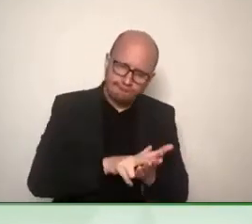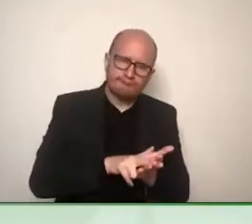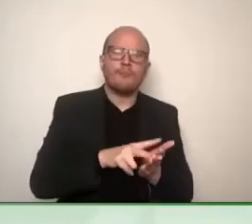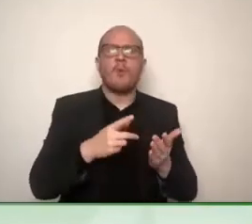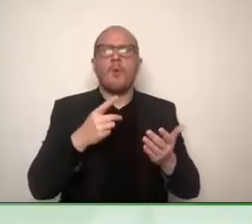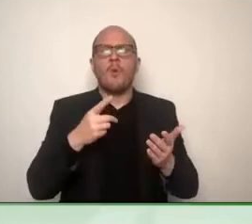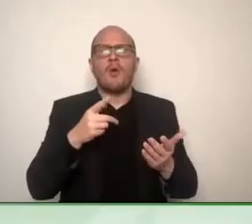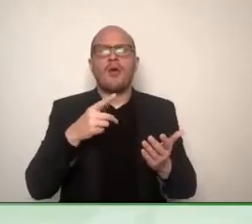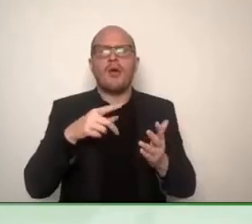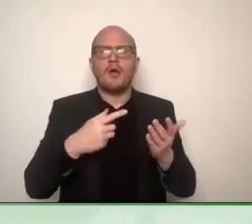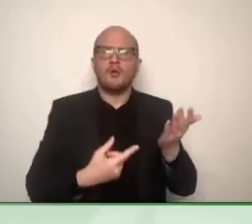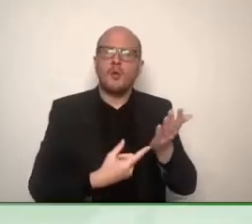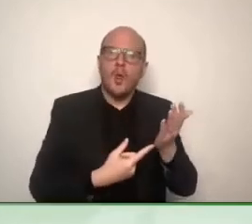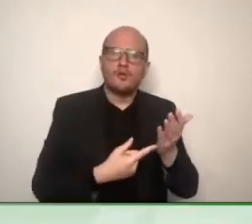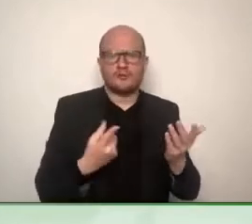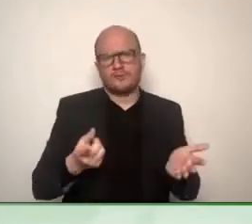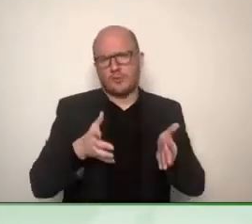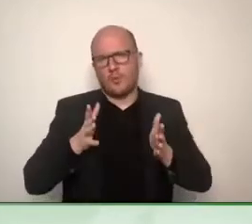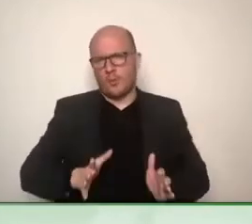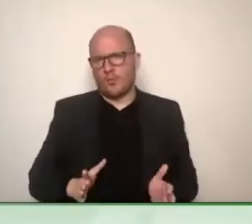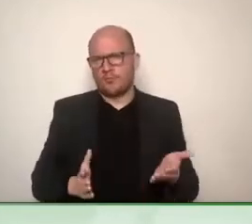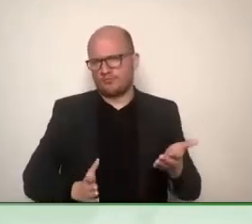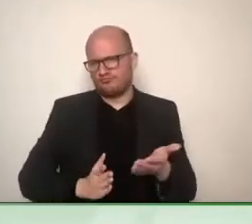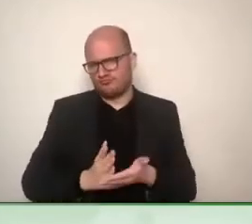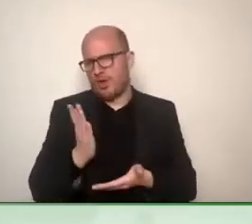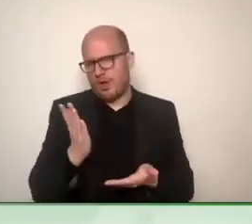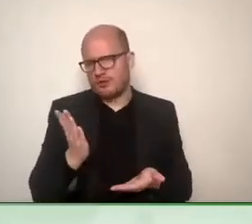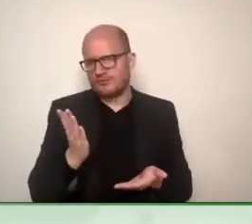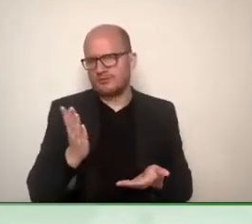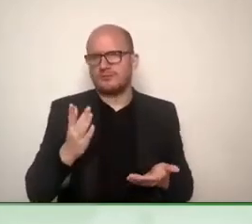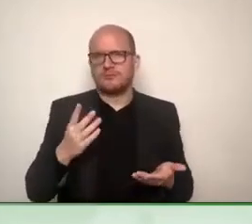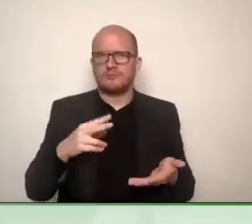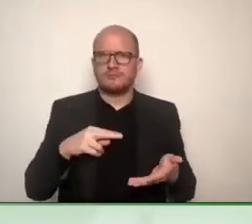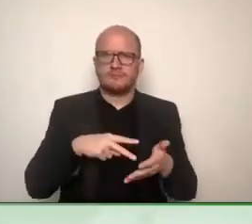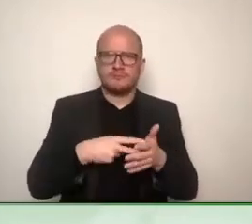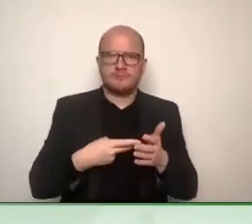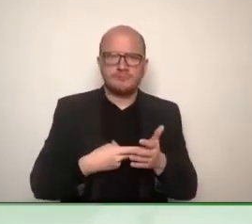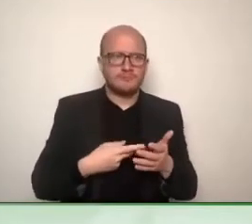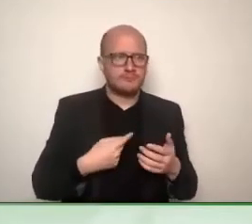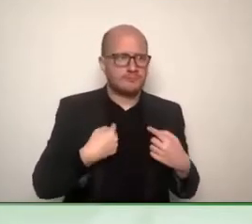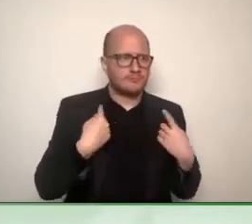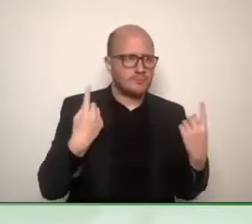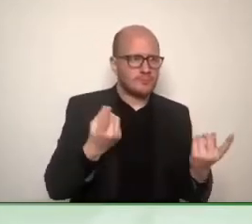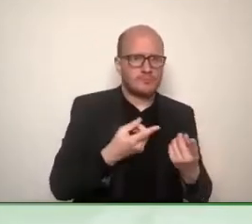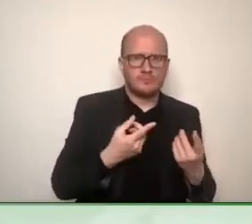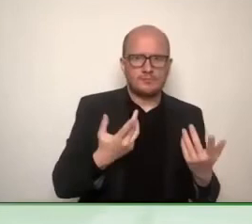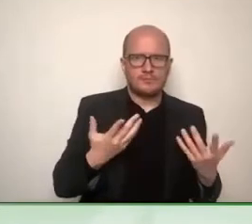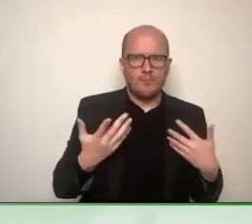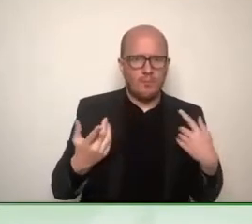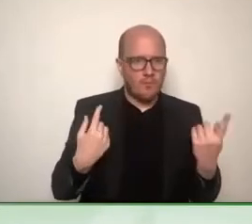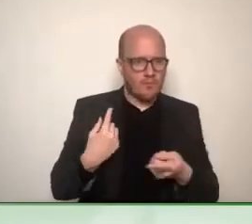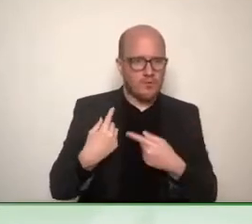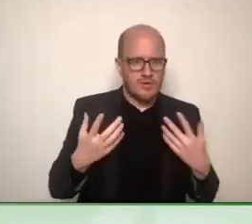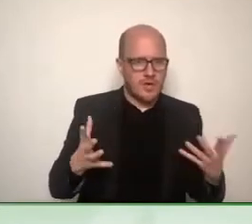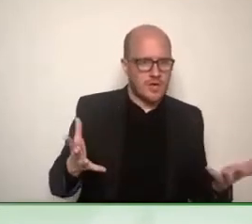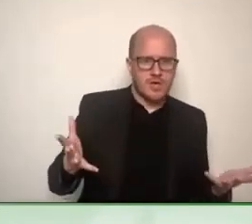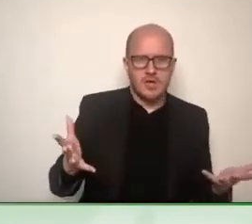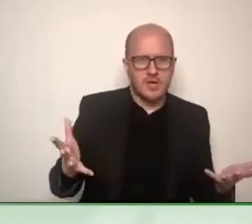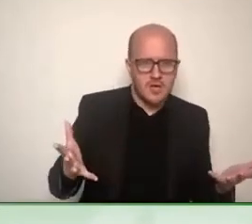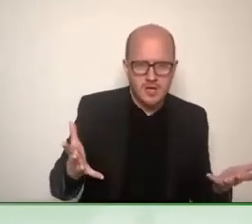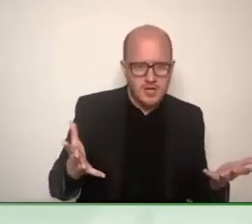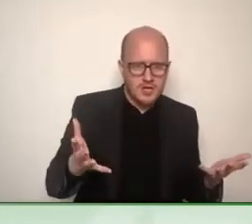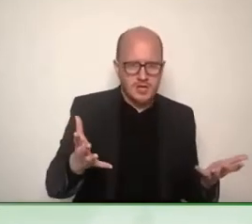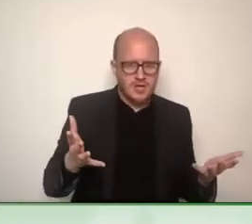stronger and more important to do something about it. And it became more and more clear that this global collaboration is really